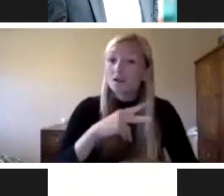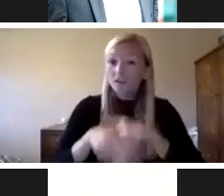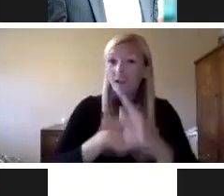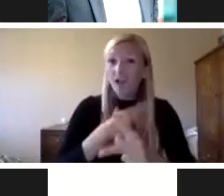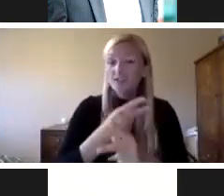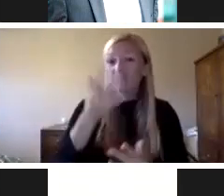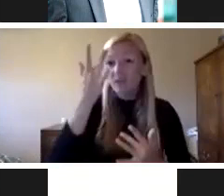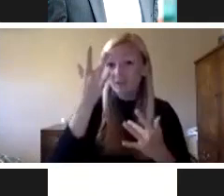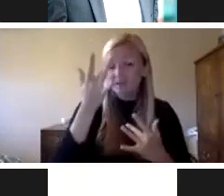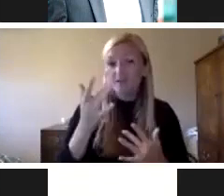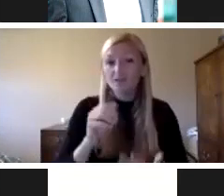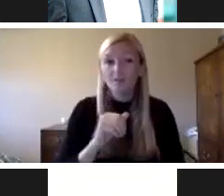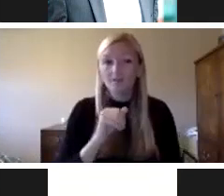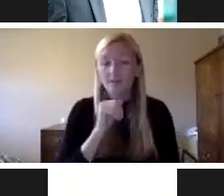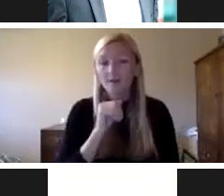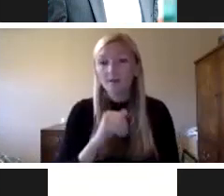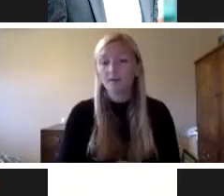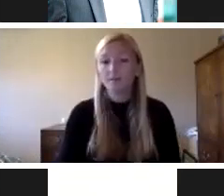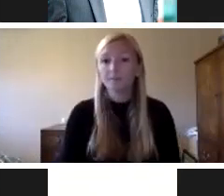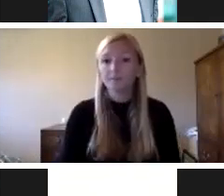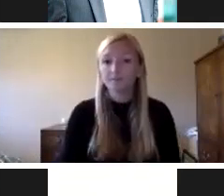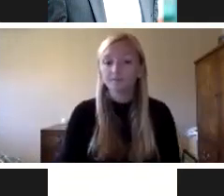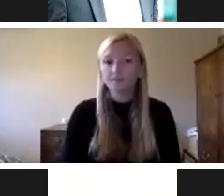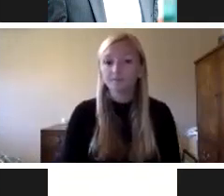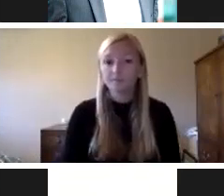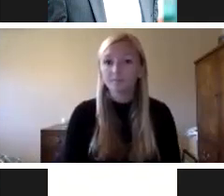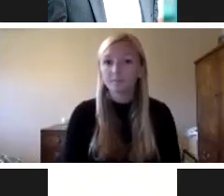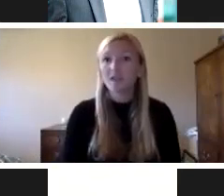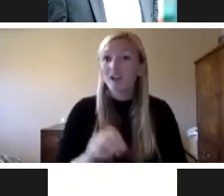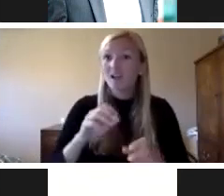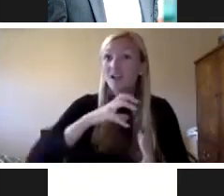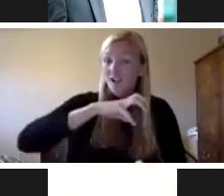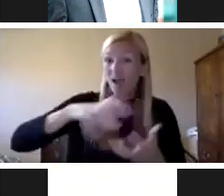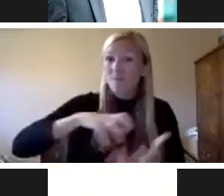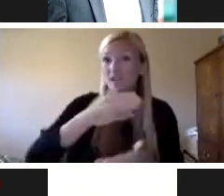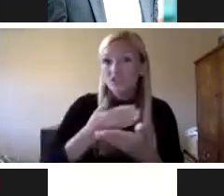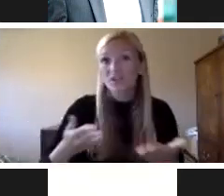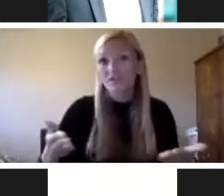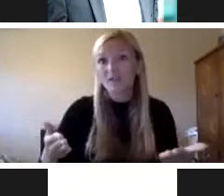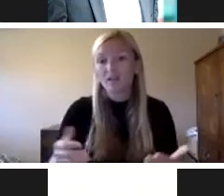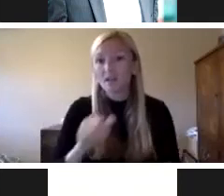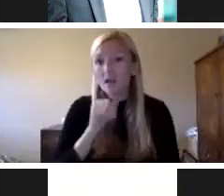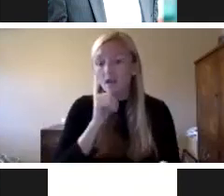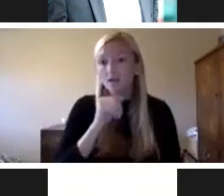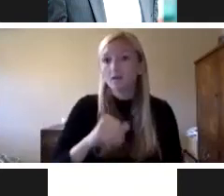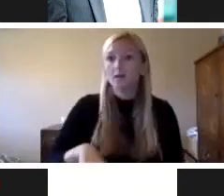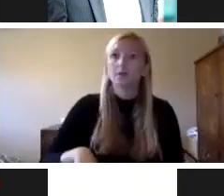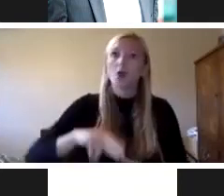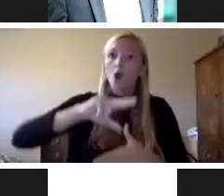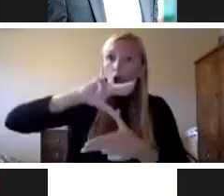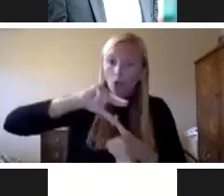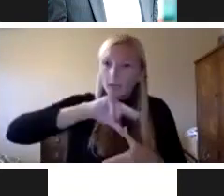not necessarily to this magnitude, but certainly have been in combination with other things that we've had to deal with. Tsunamis, hurricanes,